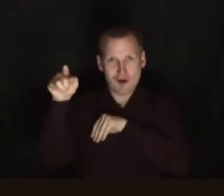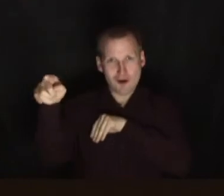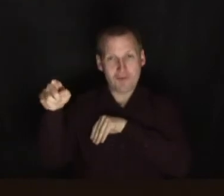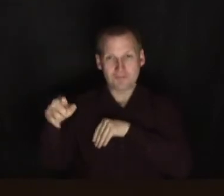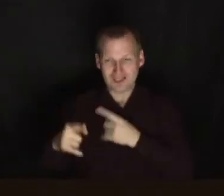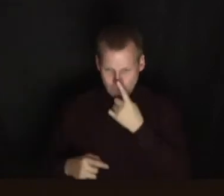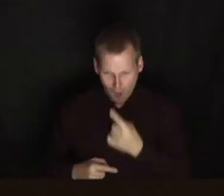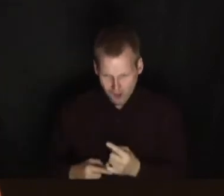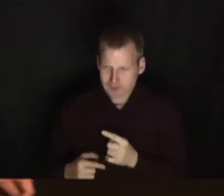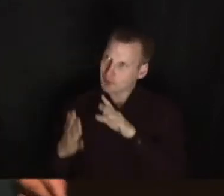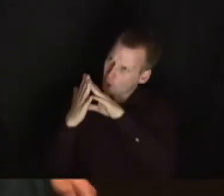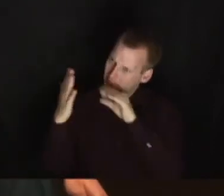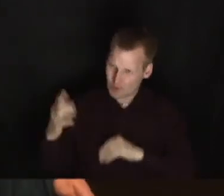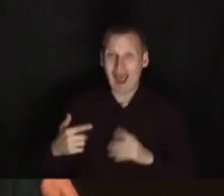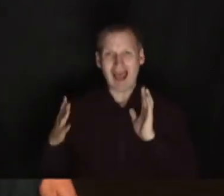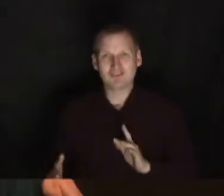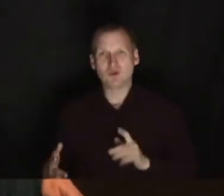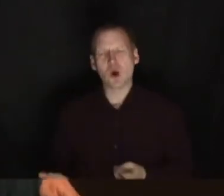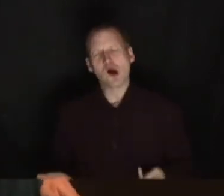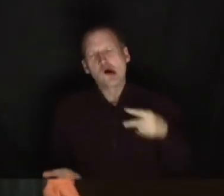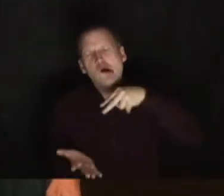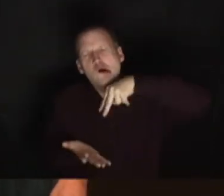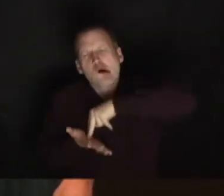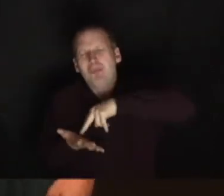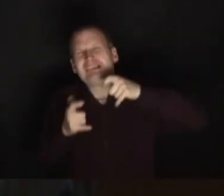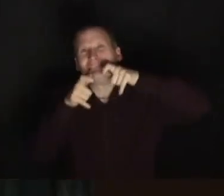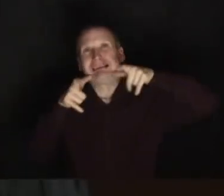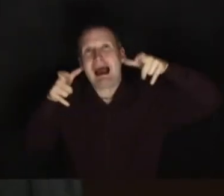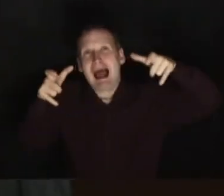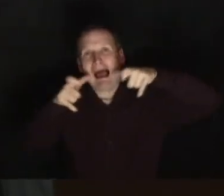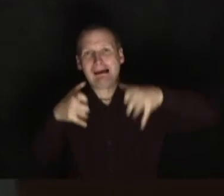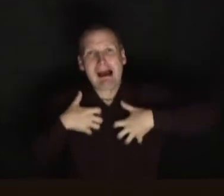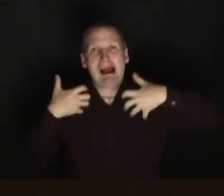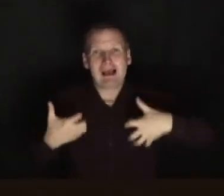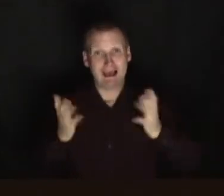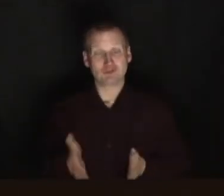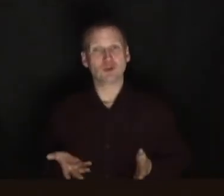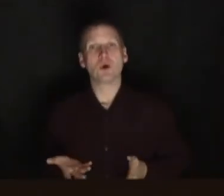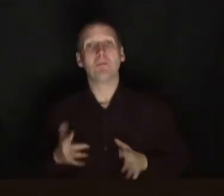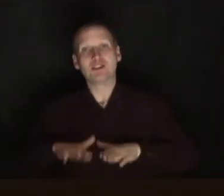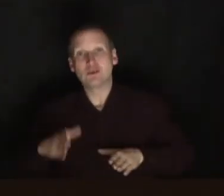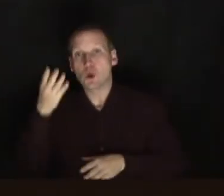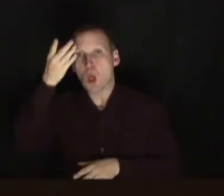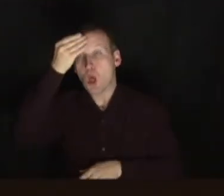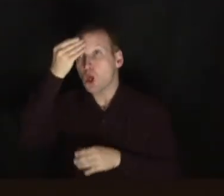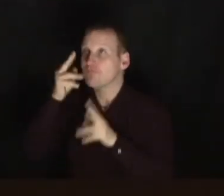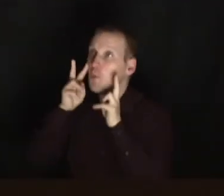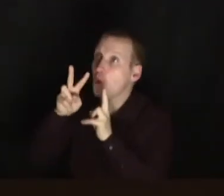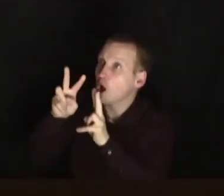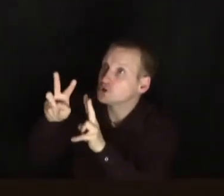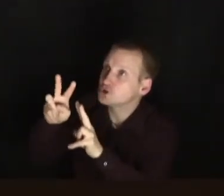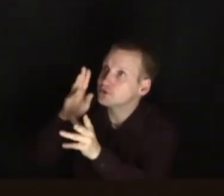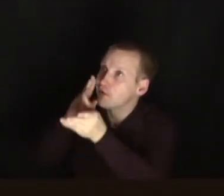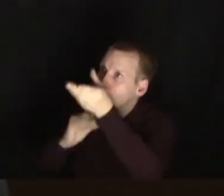-old you do not know that it's not an essential part of getting up from the floor. You see our children learn by watching us